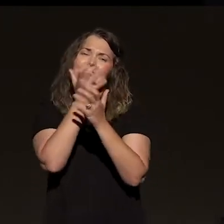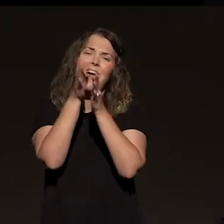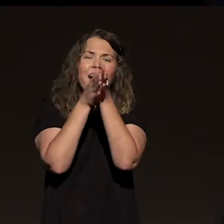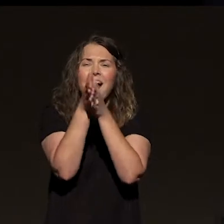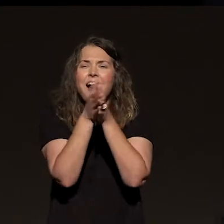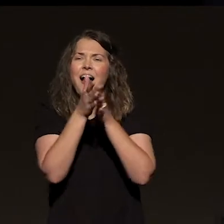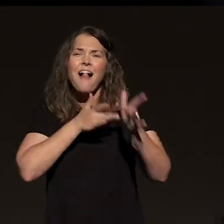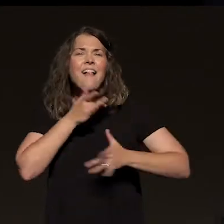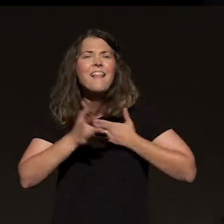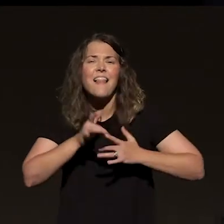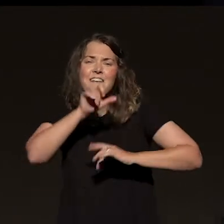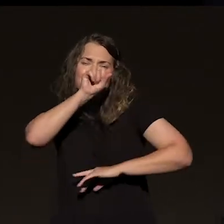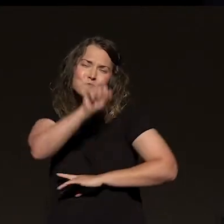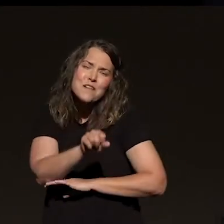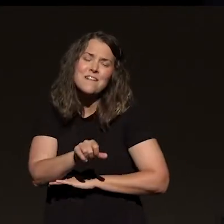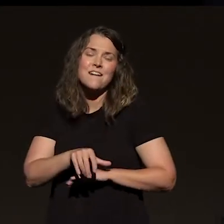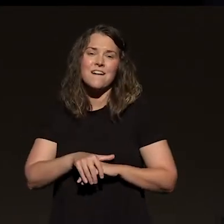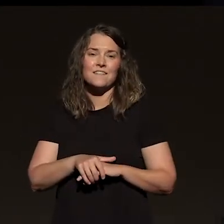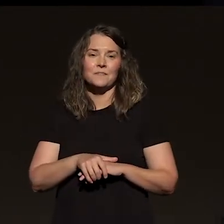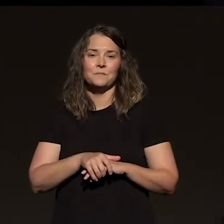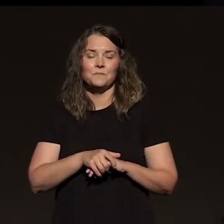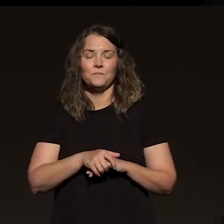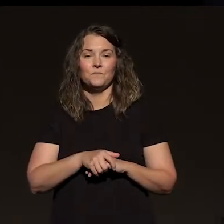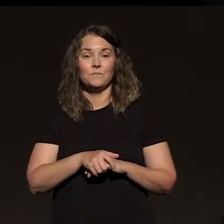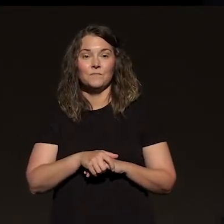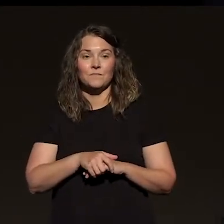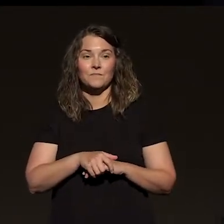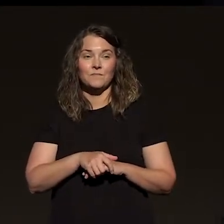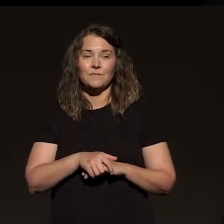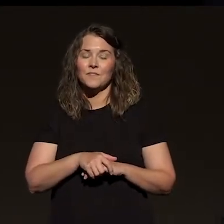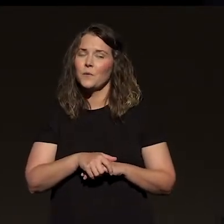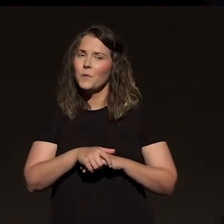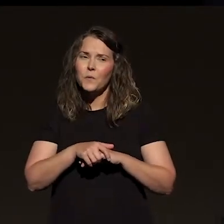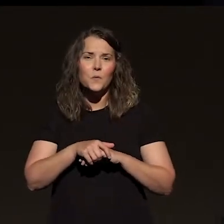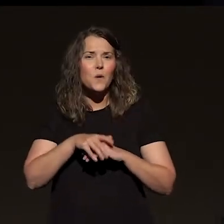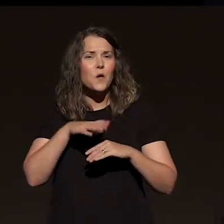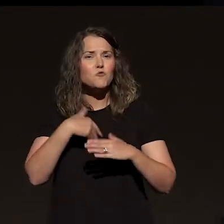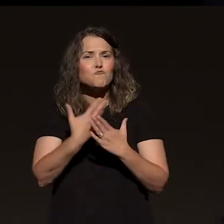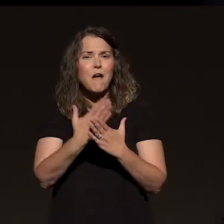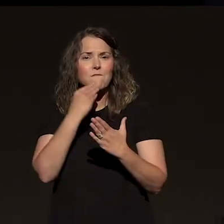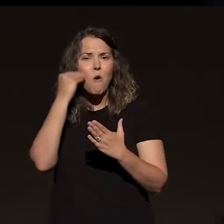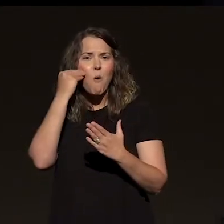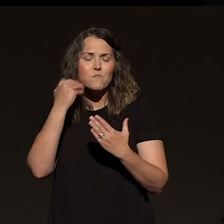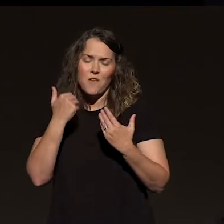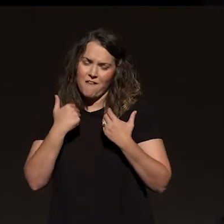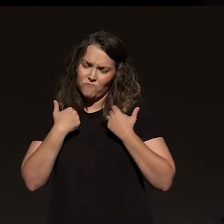fire, fire. Love it. Oh, you come on with some strong intentions.